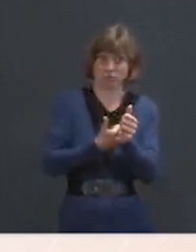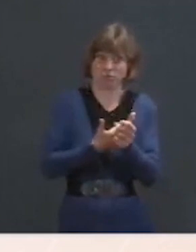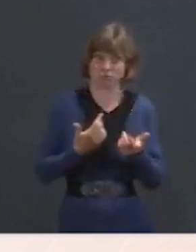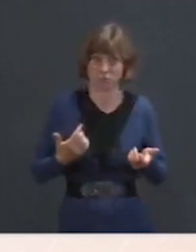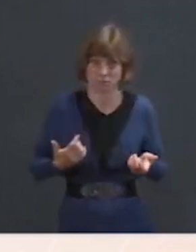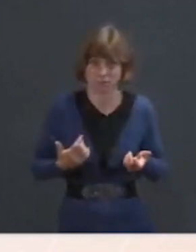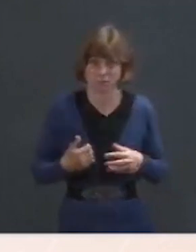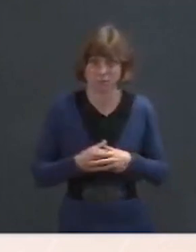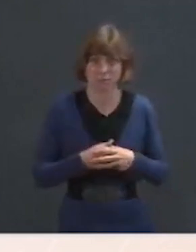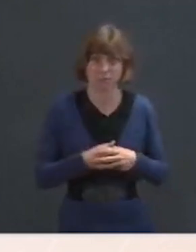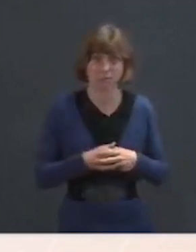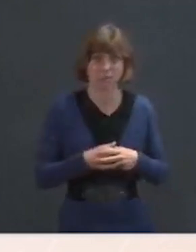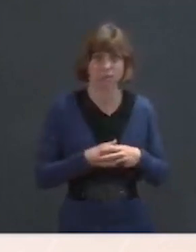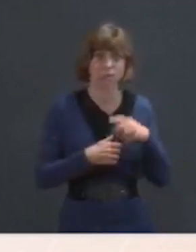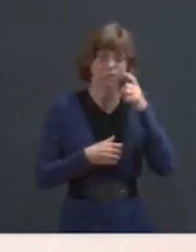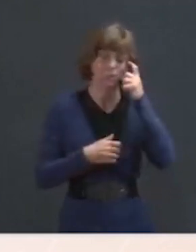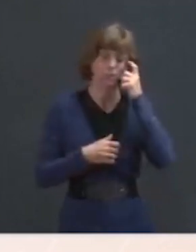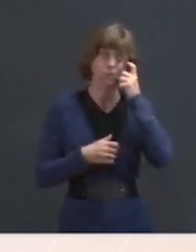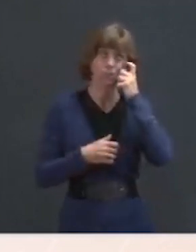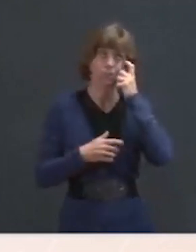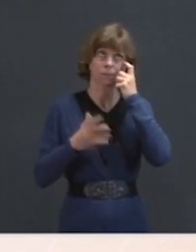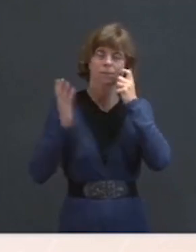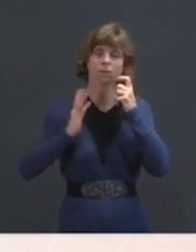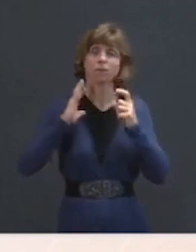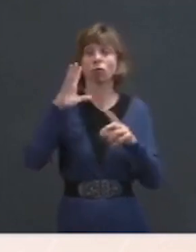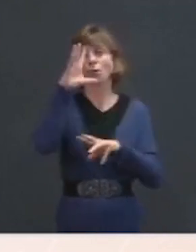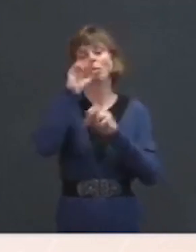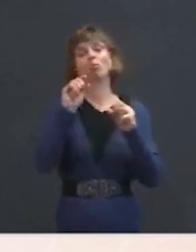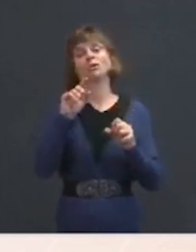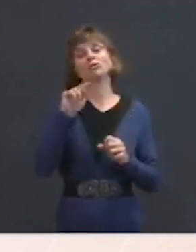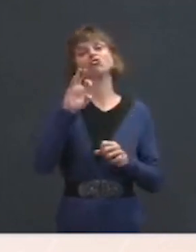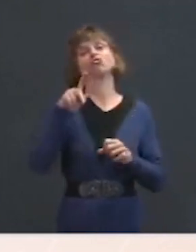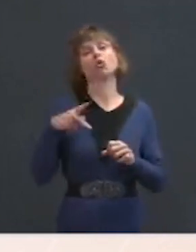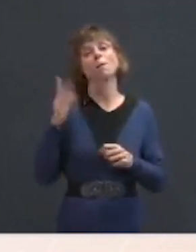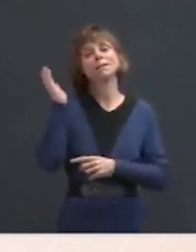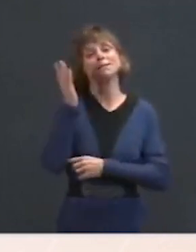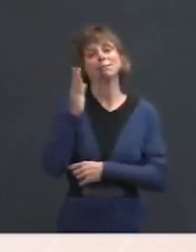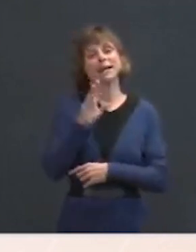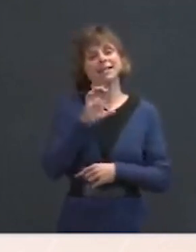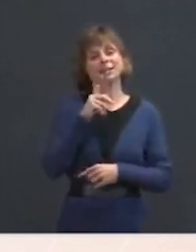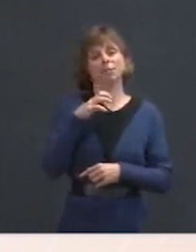former President Trump over the weekend speaking at CPAC. I heard that.